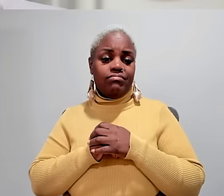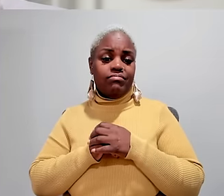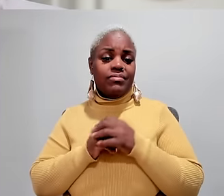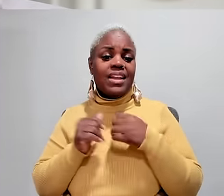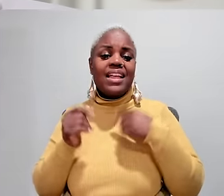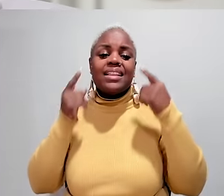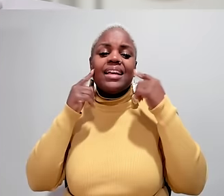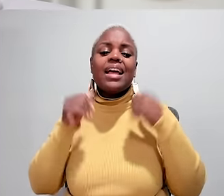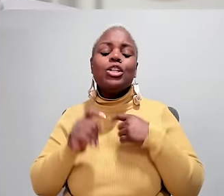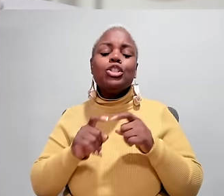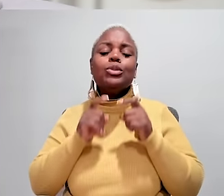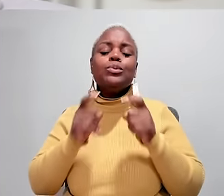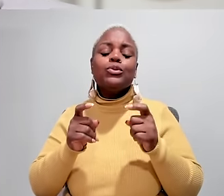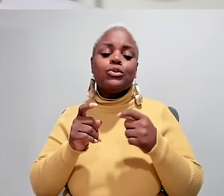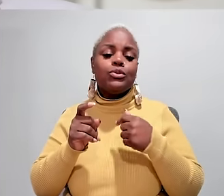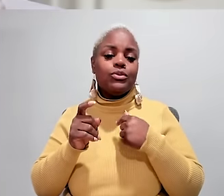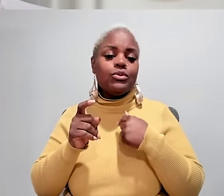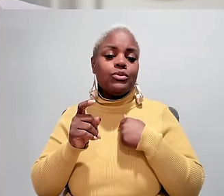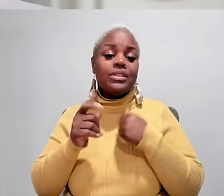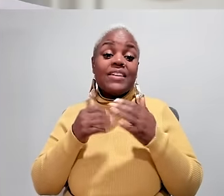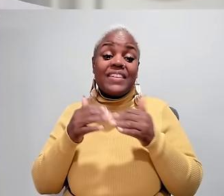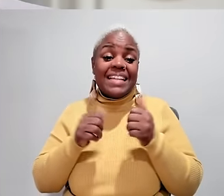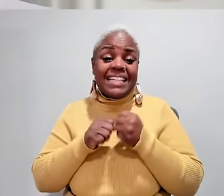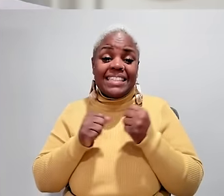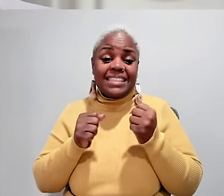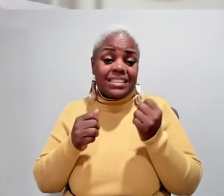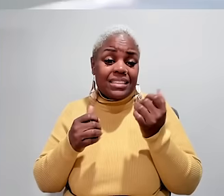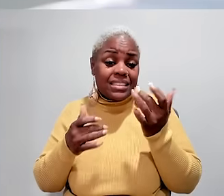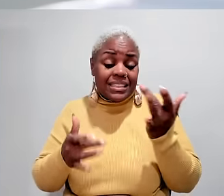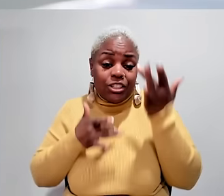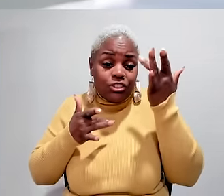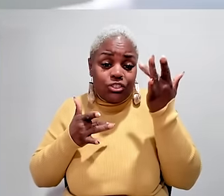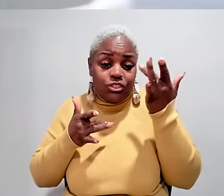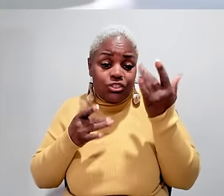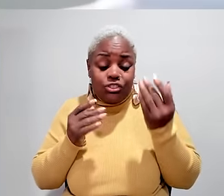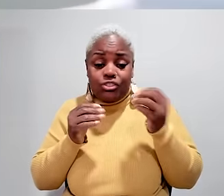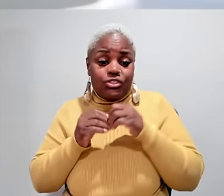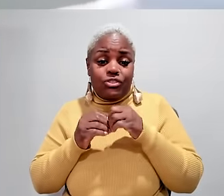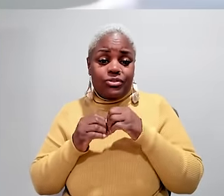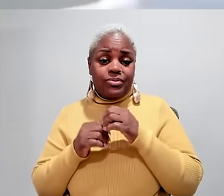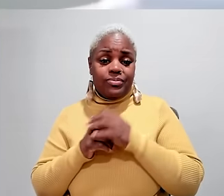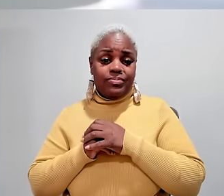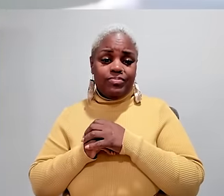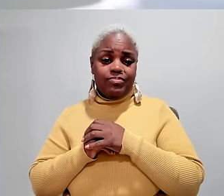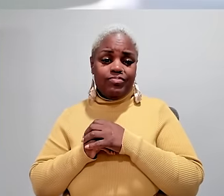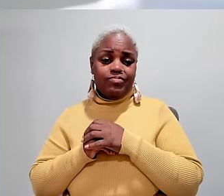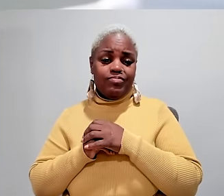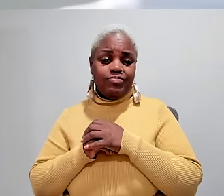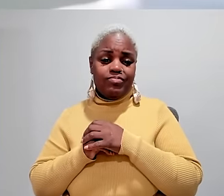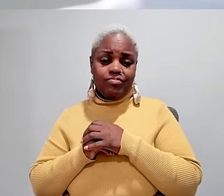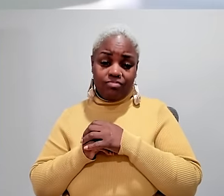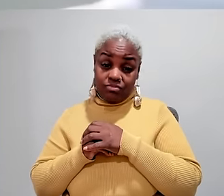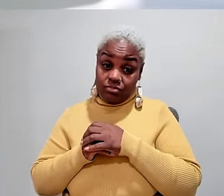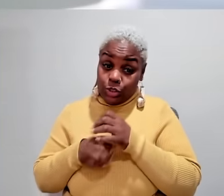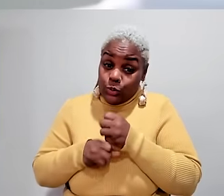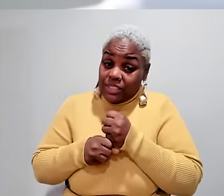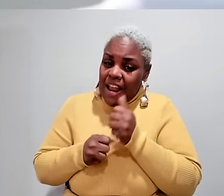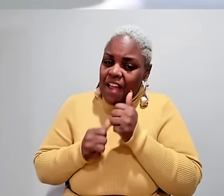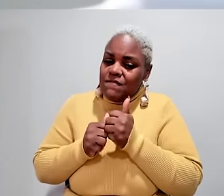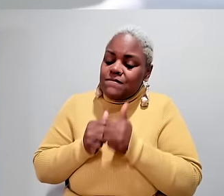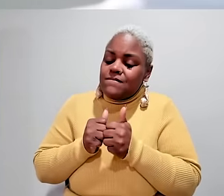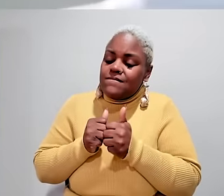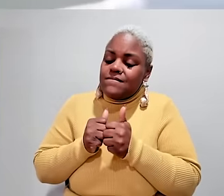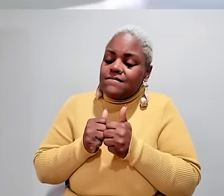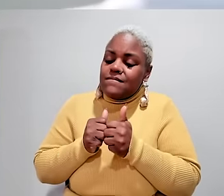them grow up and I think I can contribute even as I get sicker and squeeze